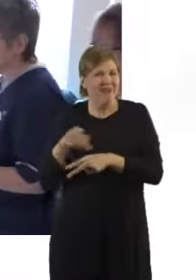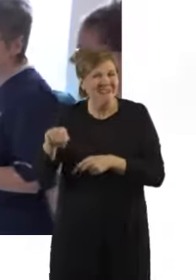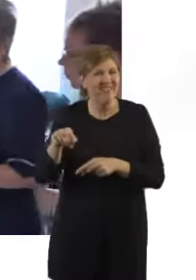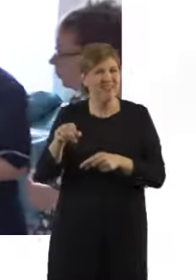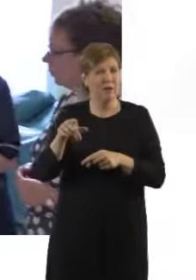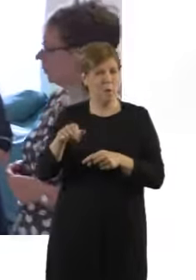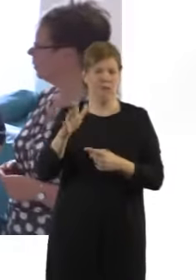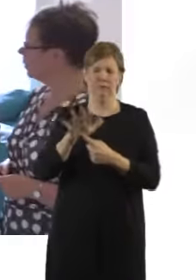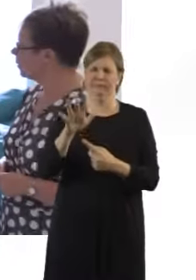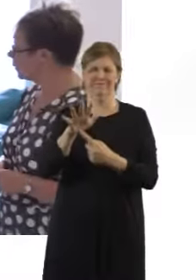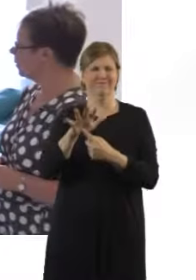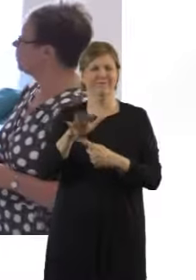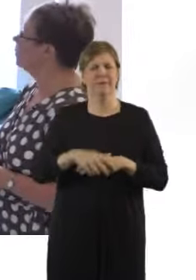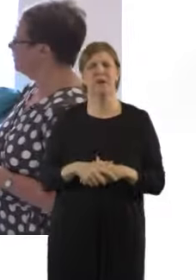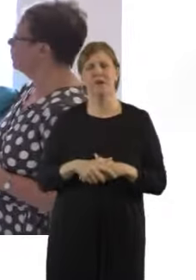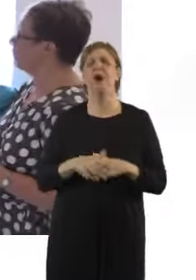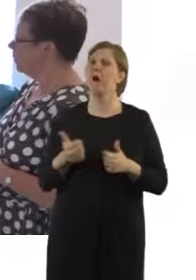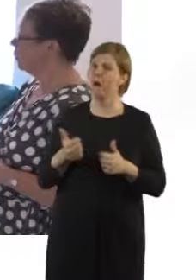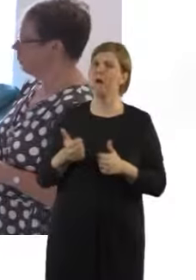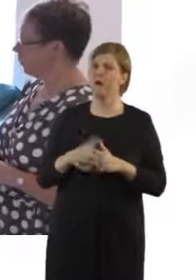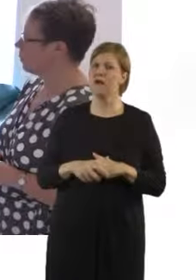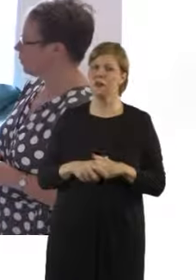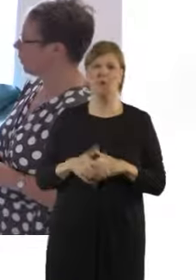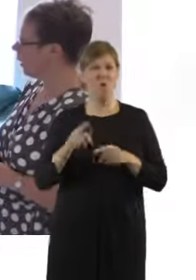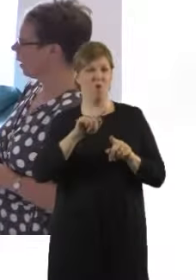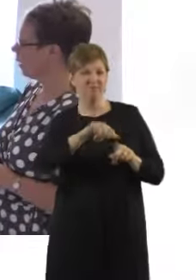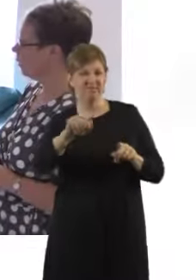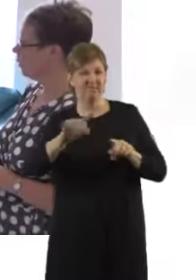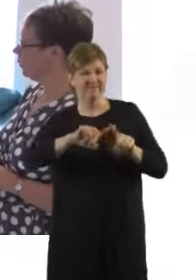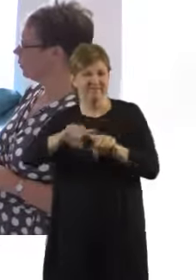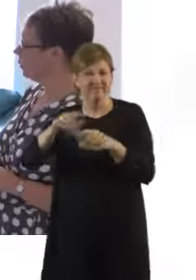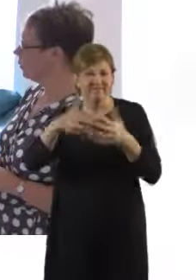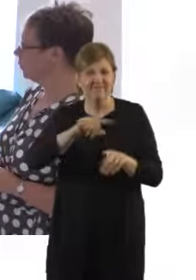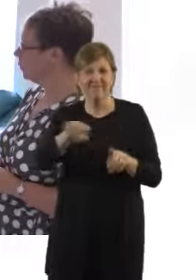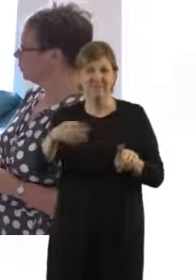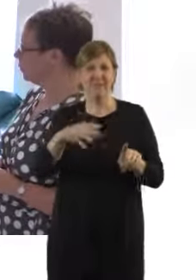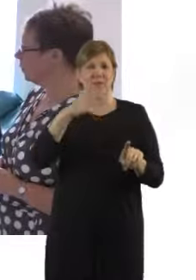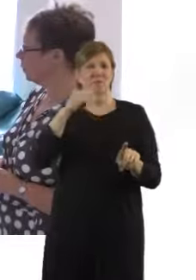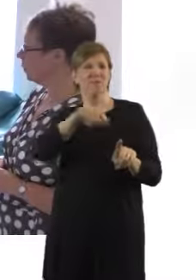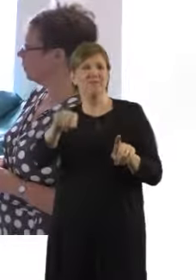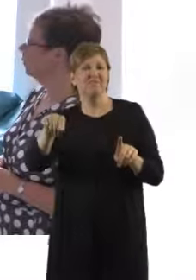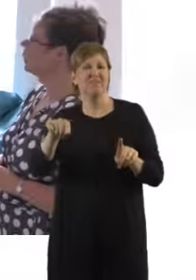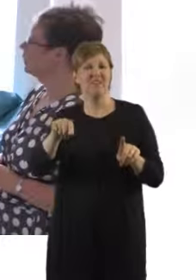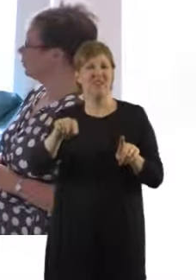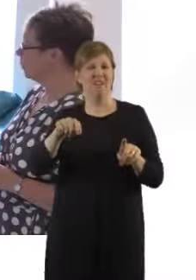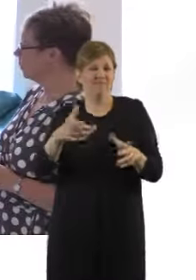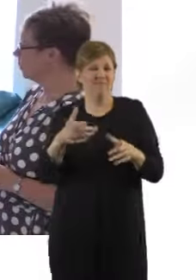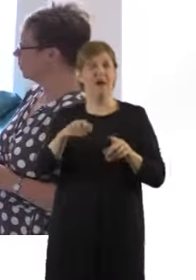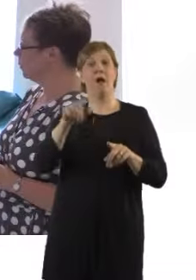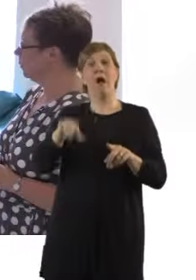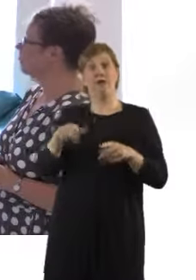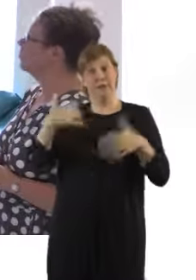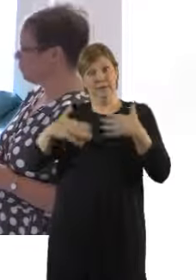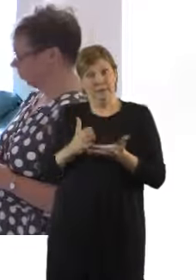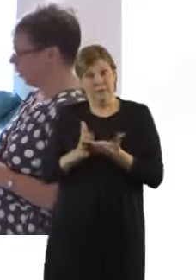All the different equipment has different uses obviously and when a woman is in labour we need to monitor her condition and we need to monitor